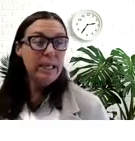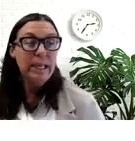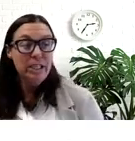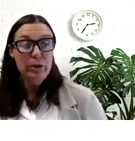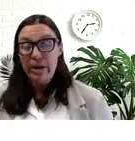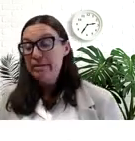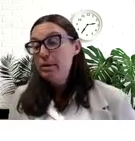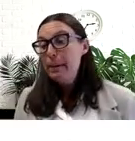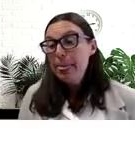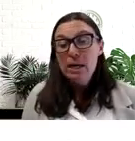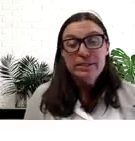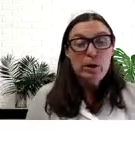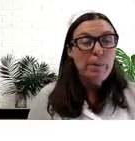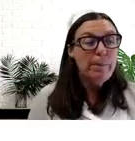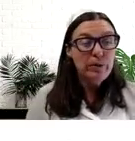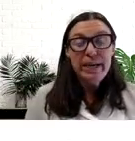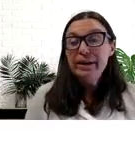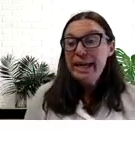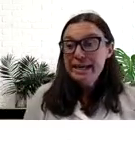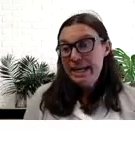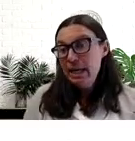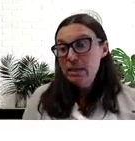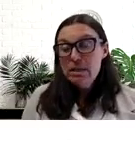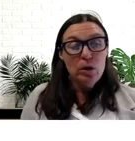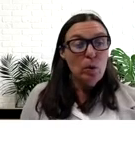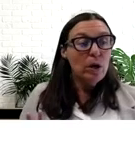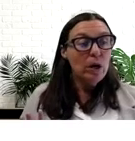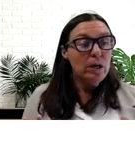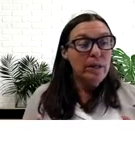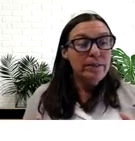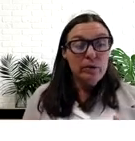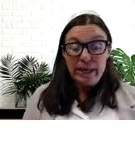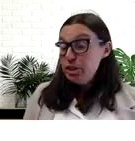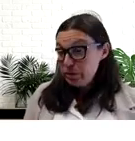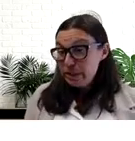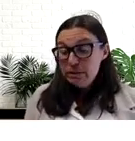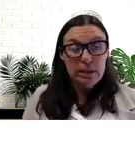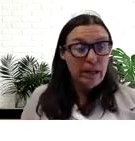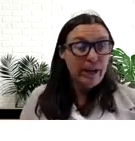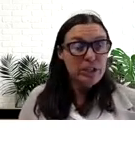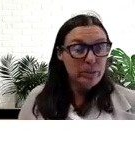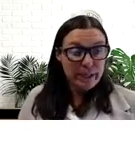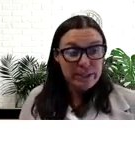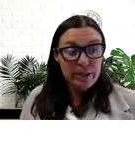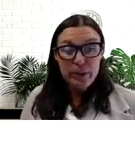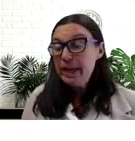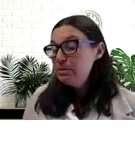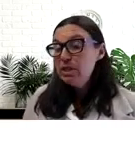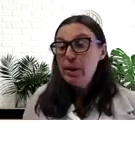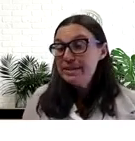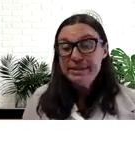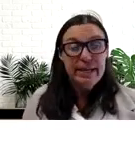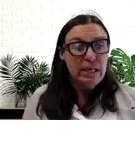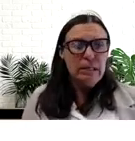in 1905. So both Harry and Anne were the grandchildren of Irish immigrants who